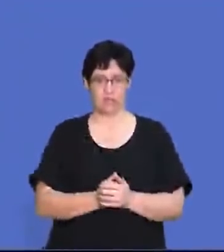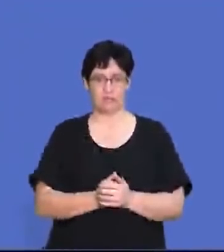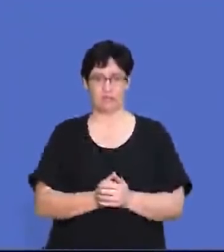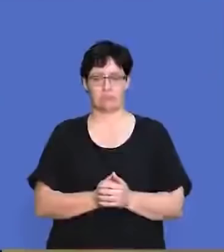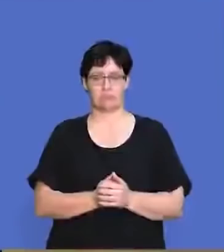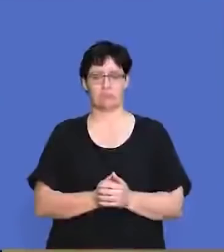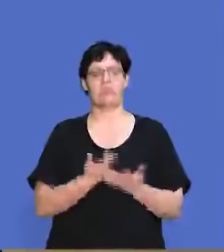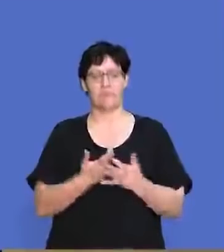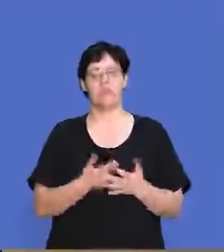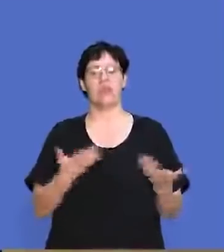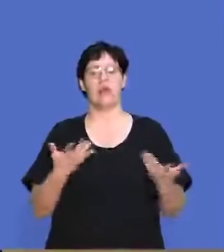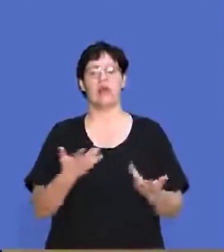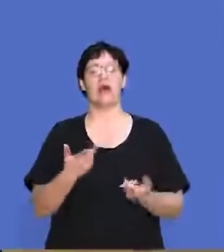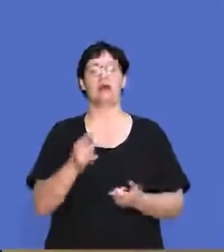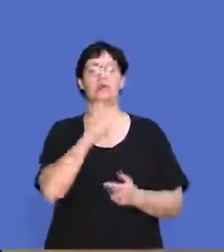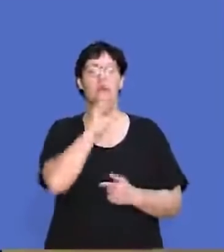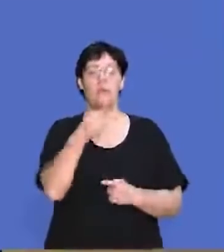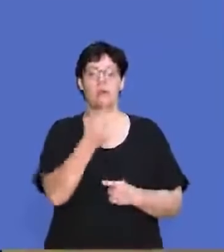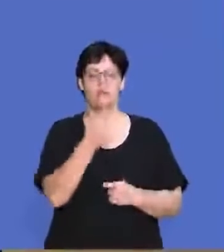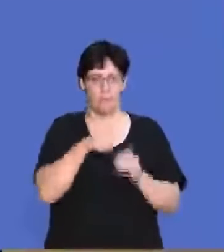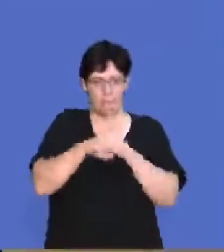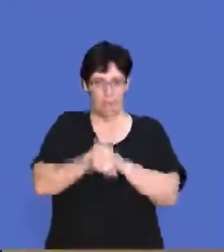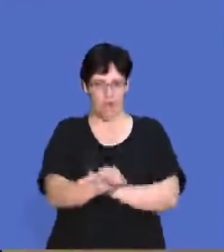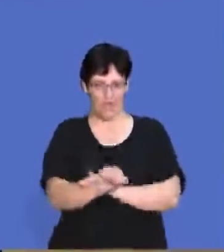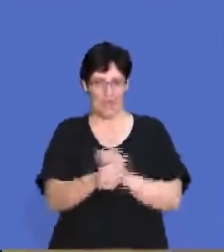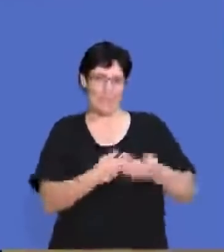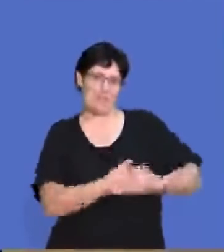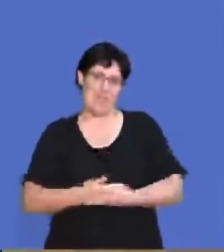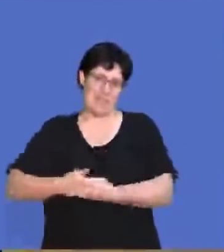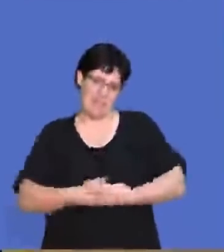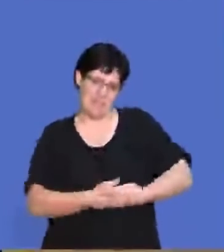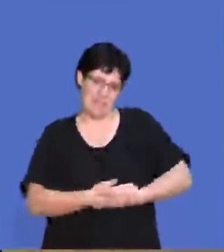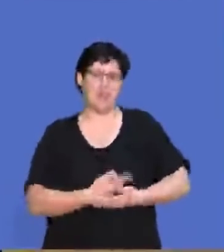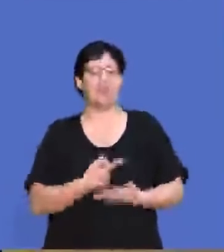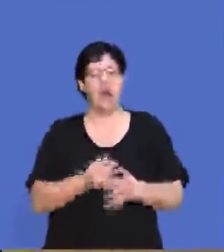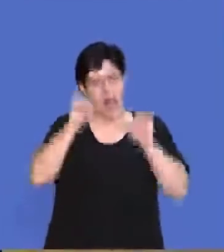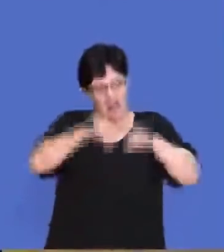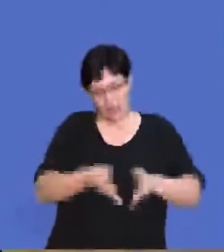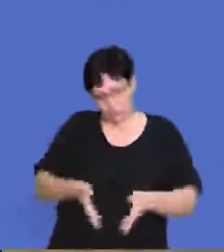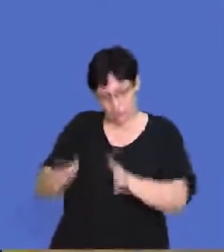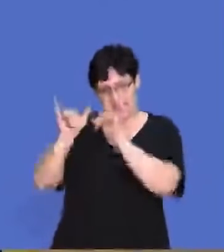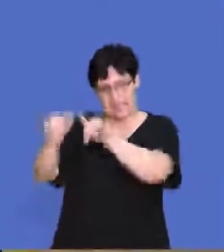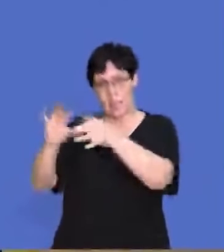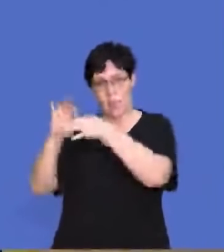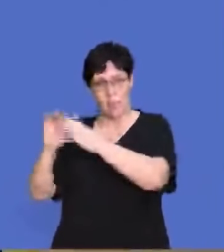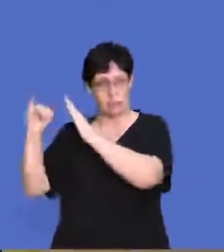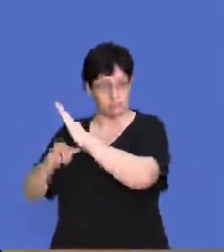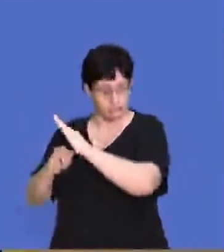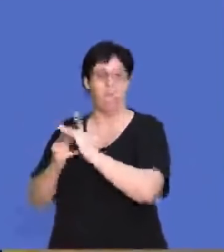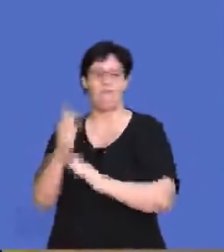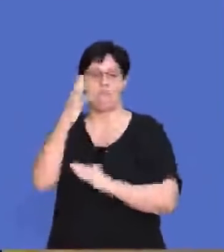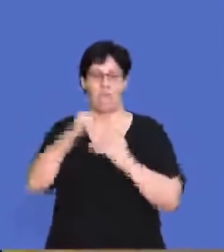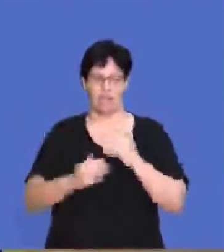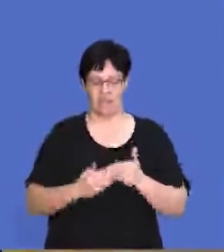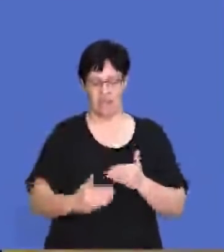there's a big clue there. They're talking about her giving birth to a baby. And she was allowed to be off work for